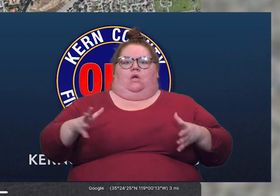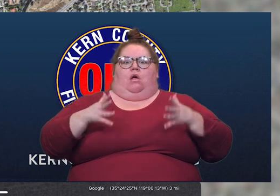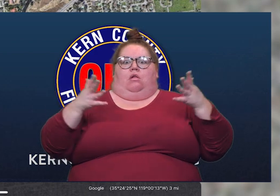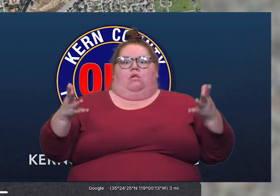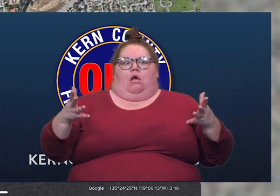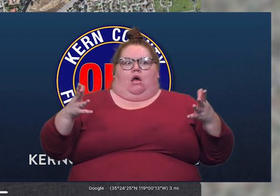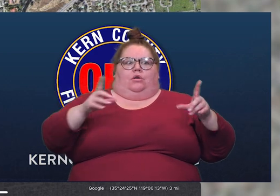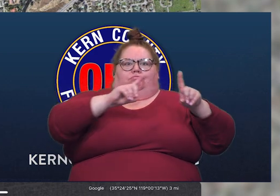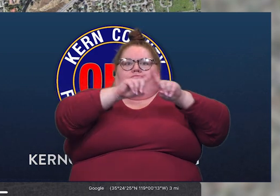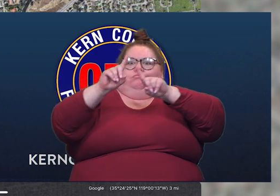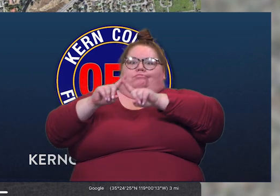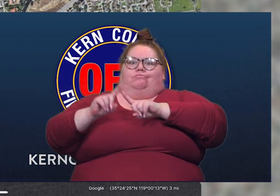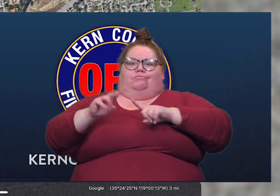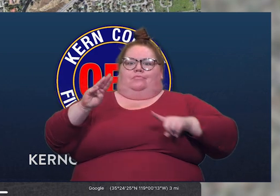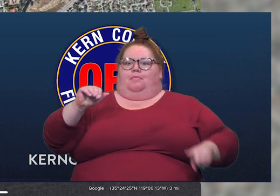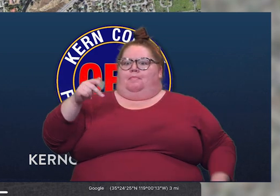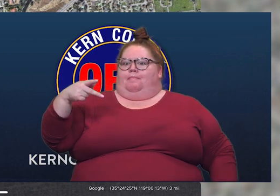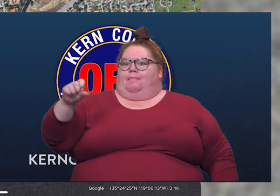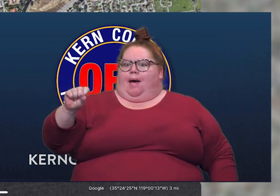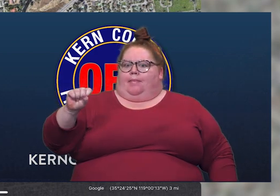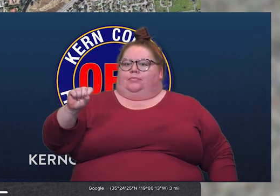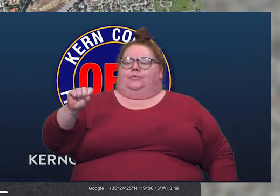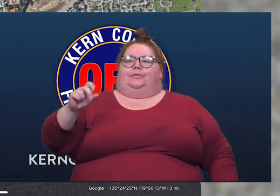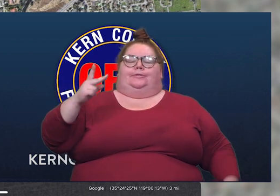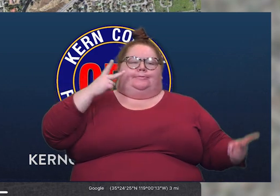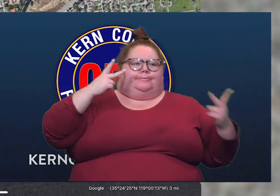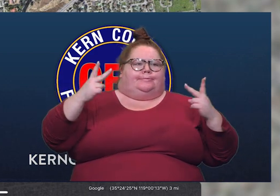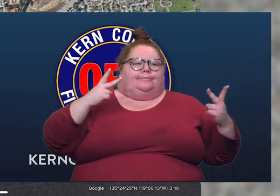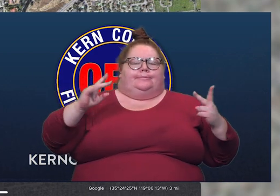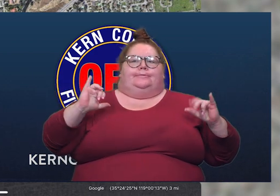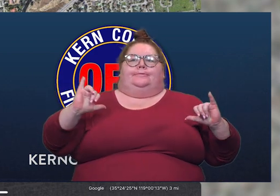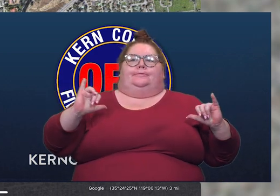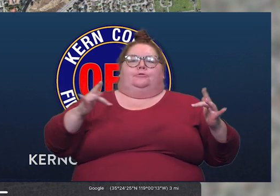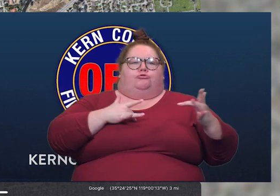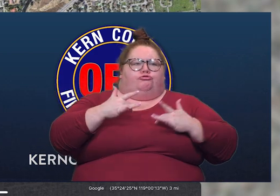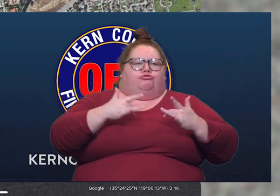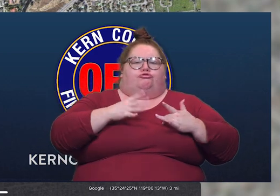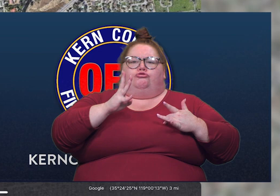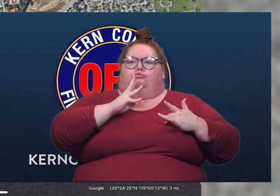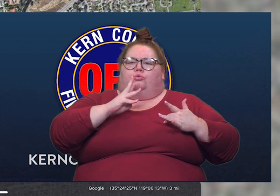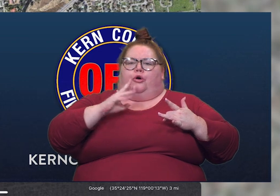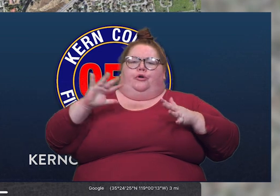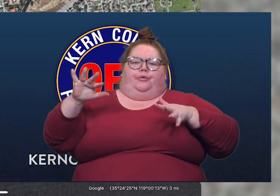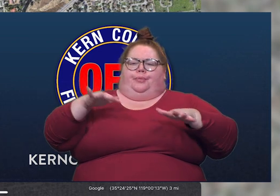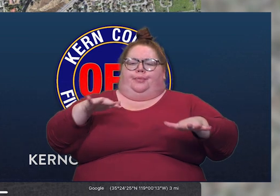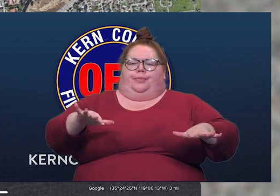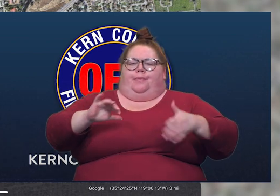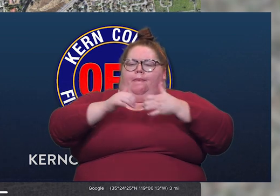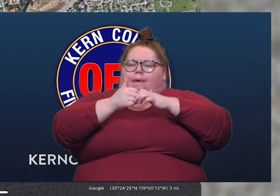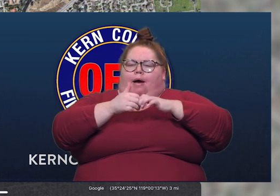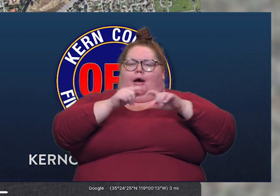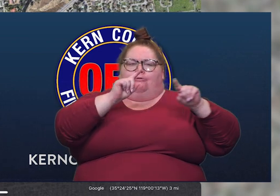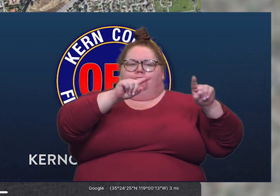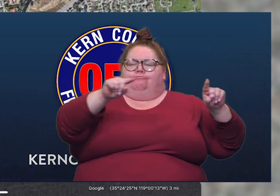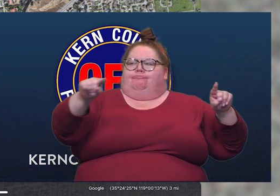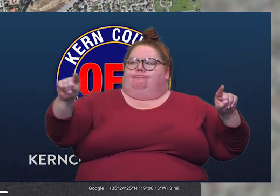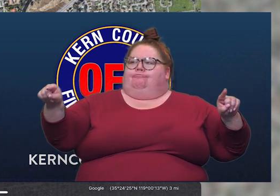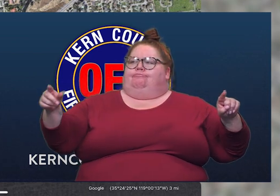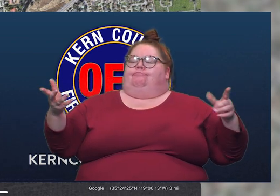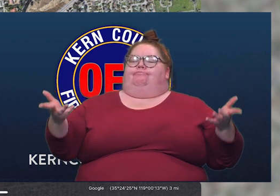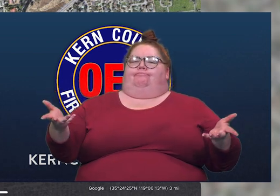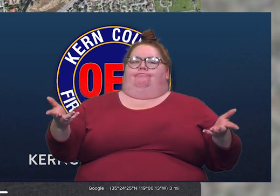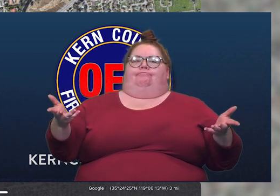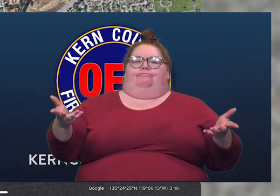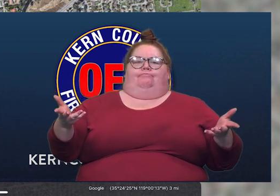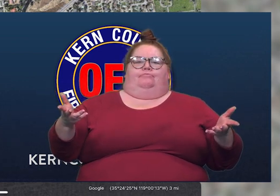that show that are concerns of the water flows and different things of that nature when it